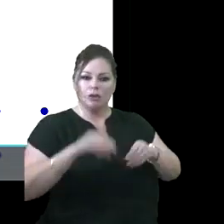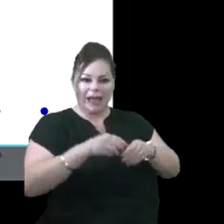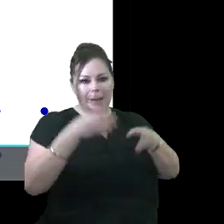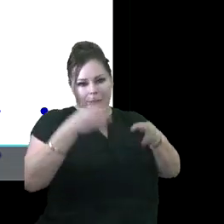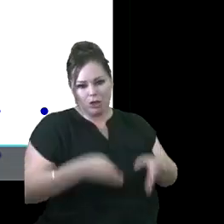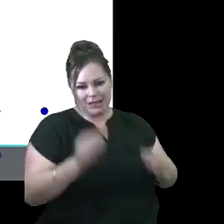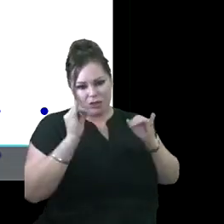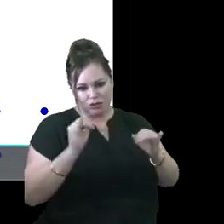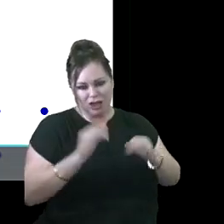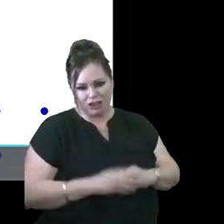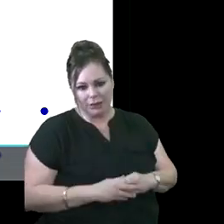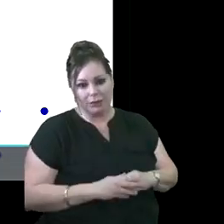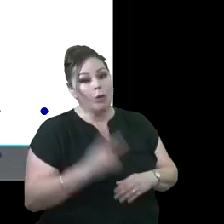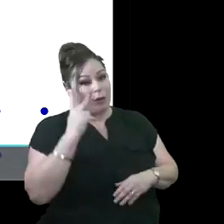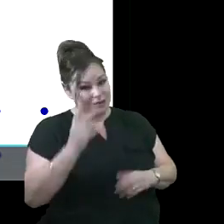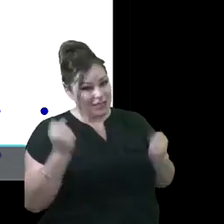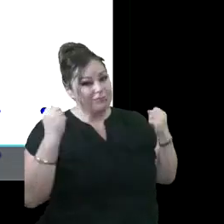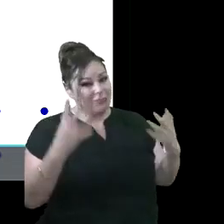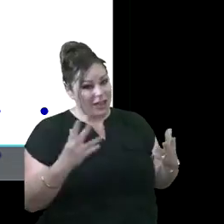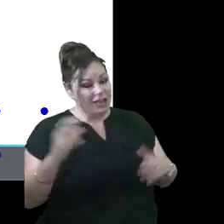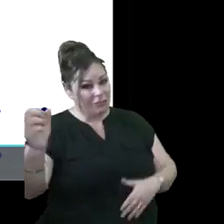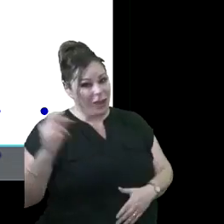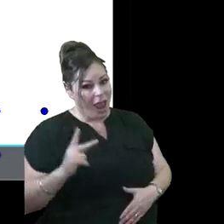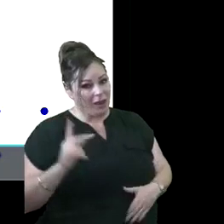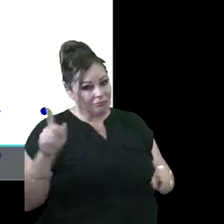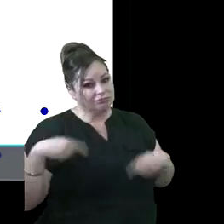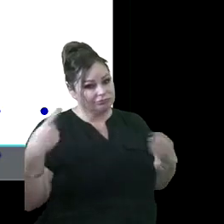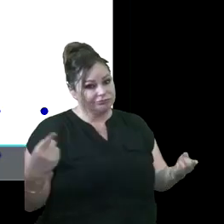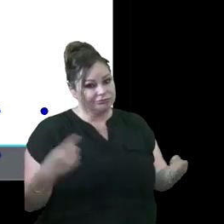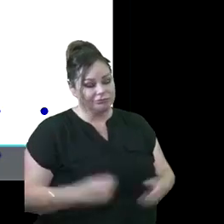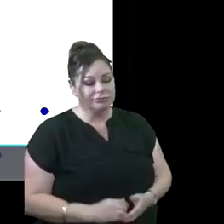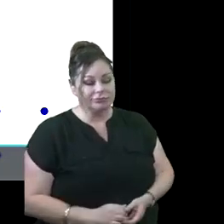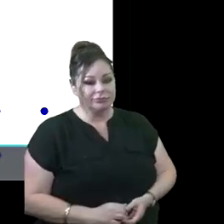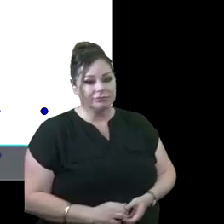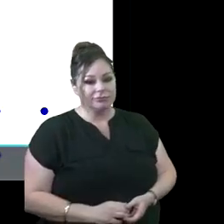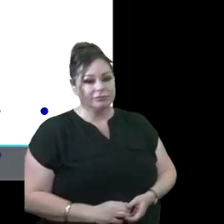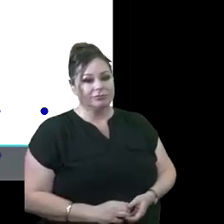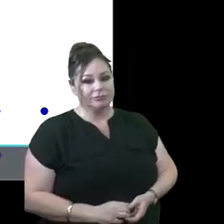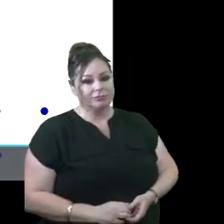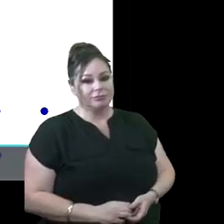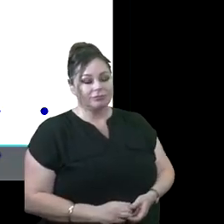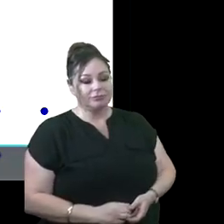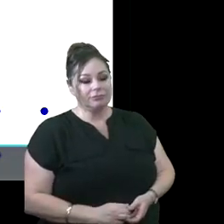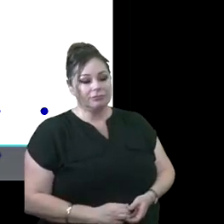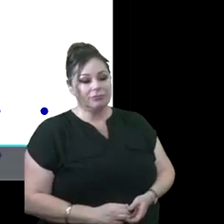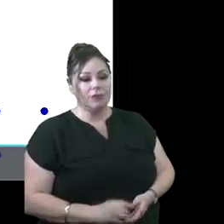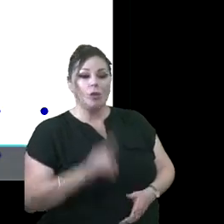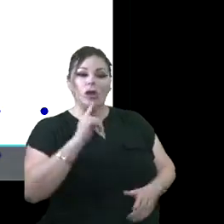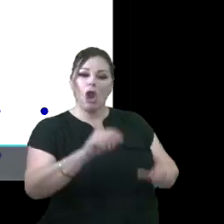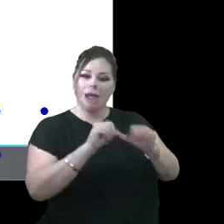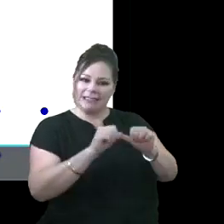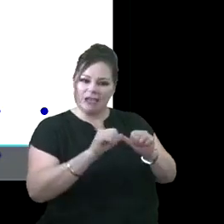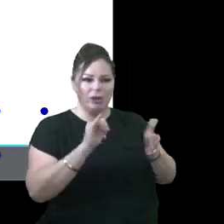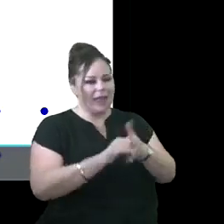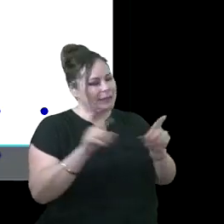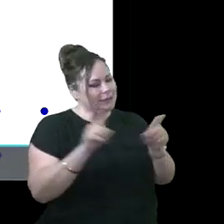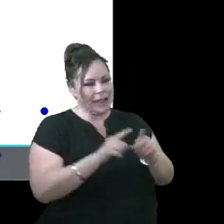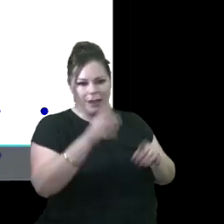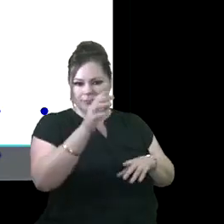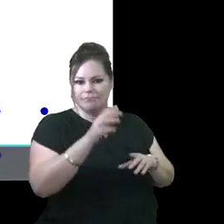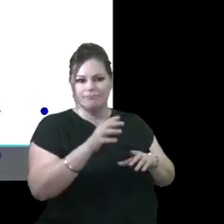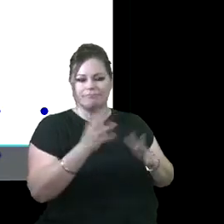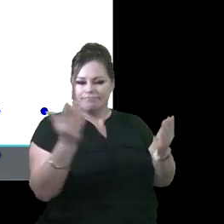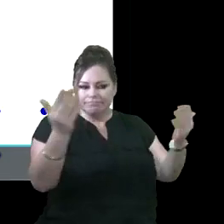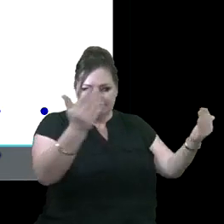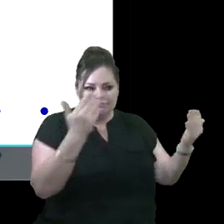person instruction and we have seen quite a bit of our scholars to return to in person instruction. So we're continuing on that pathway and looking